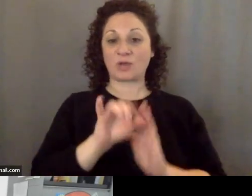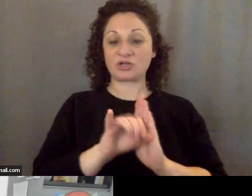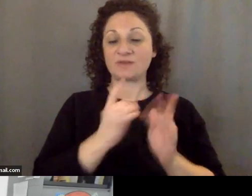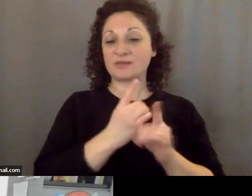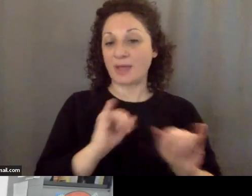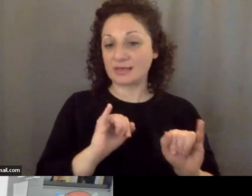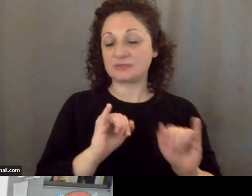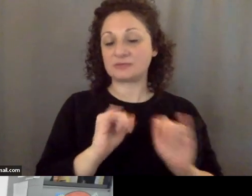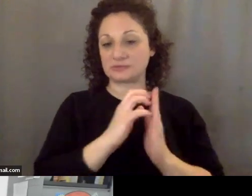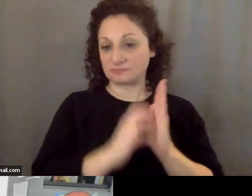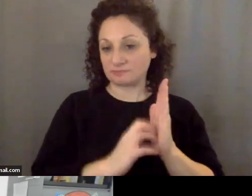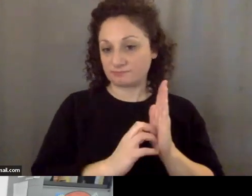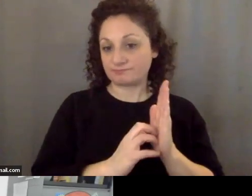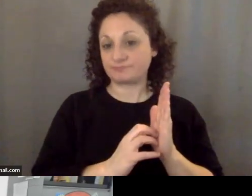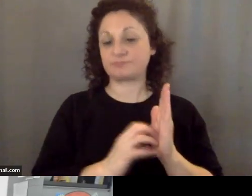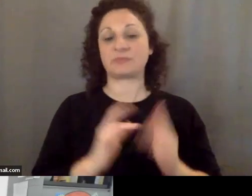points